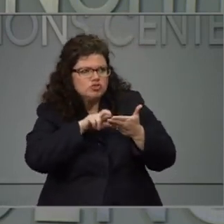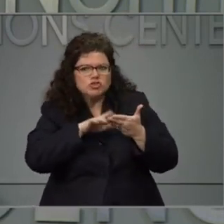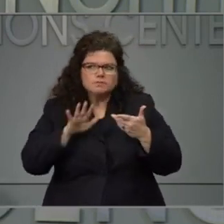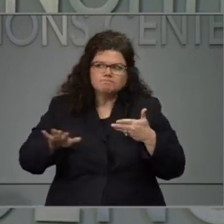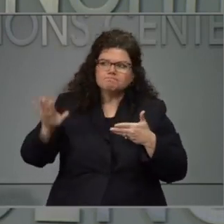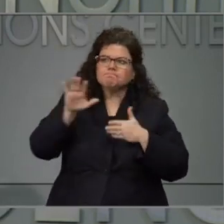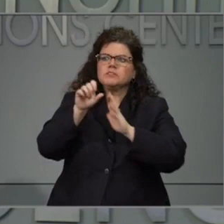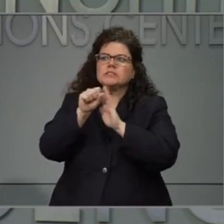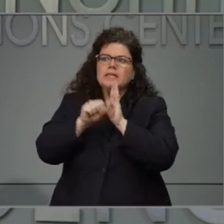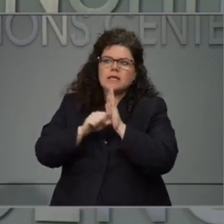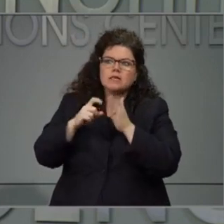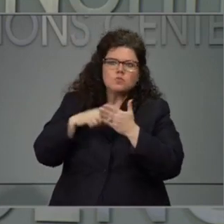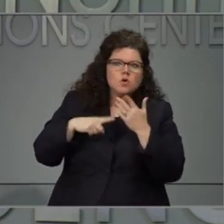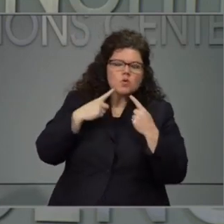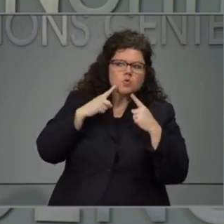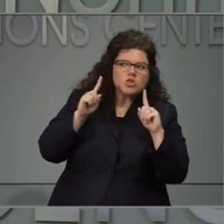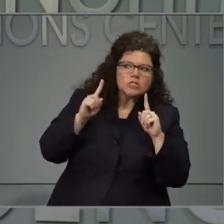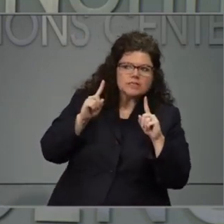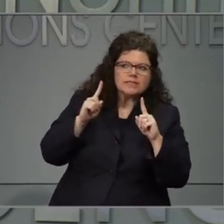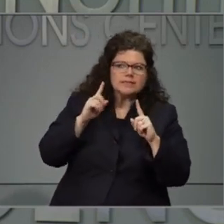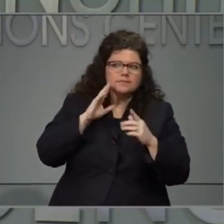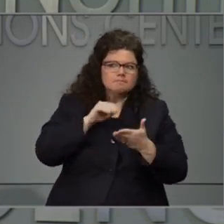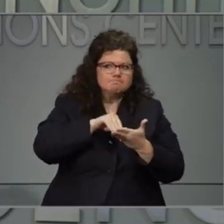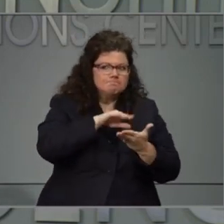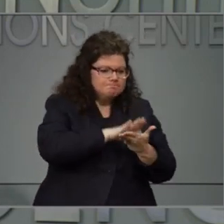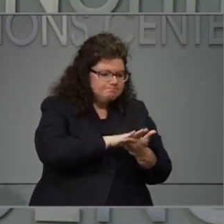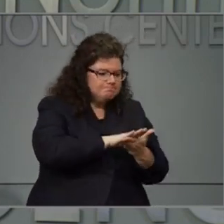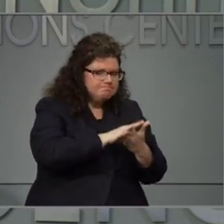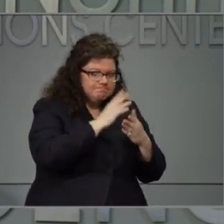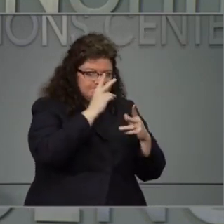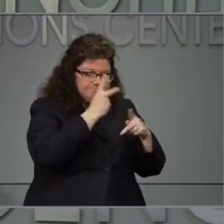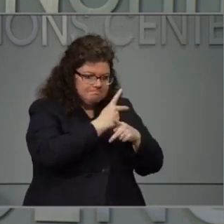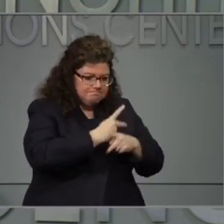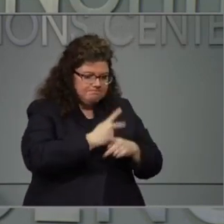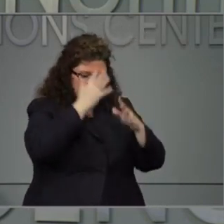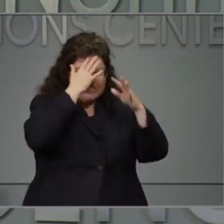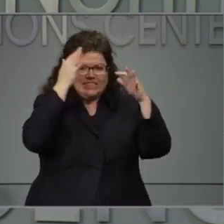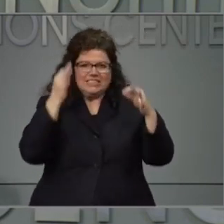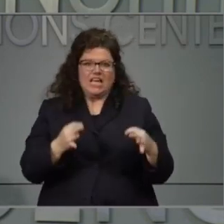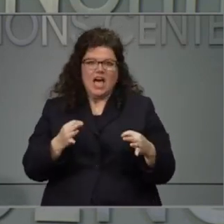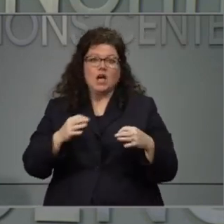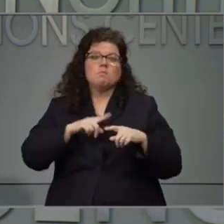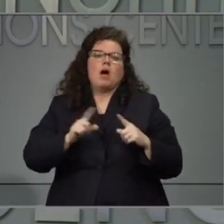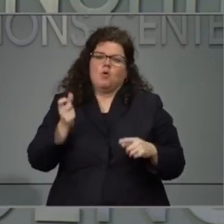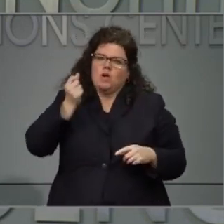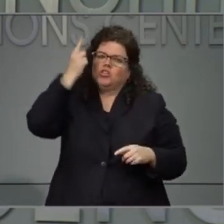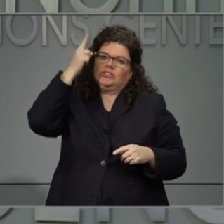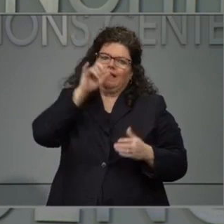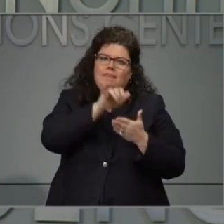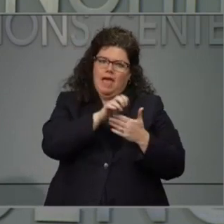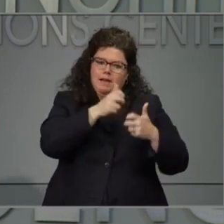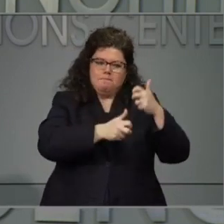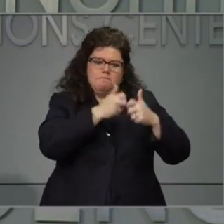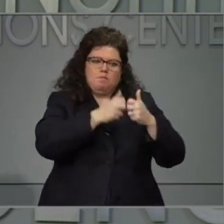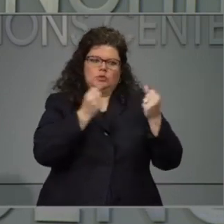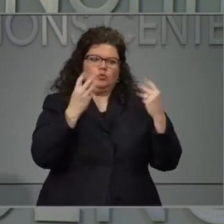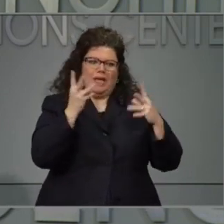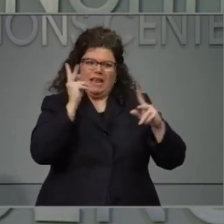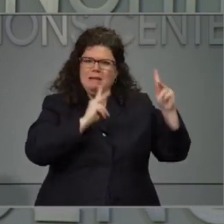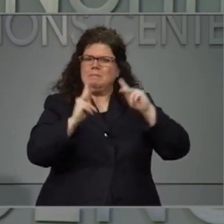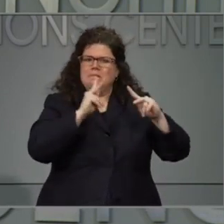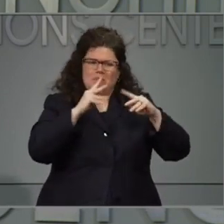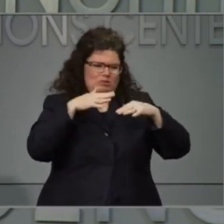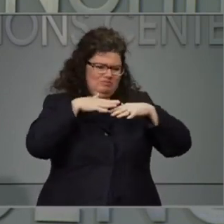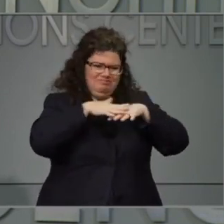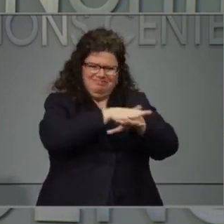to exactly how we want to form these restrictions. But we hear that being a problem. We don't want people